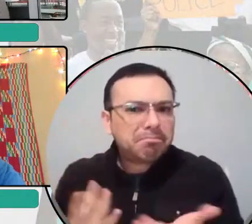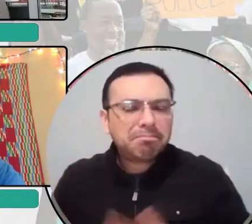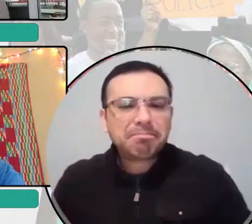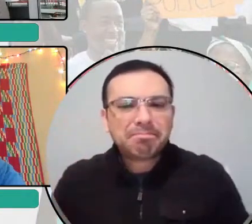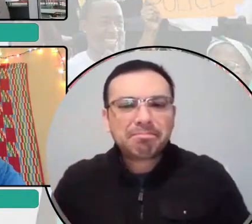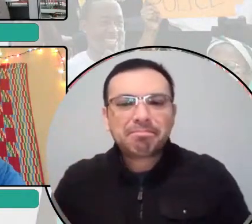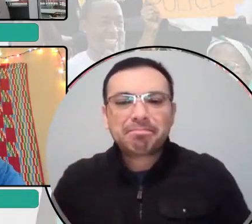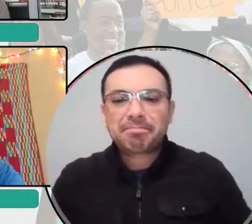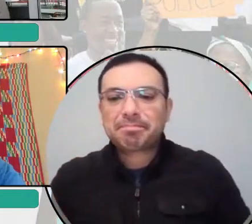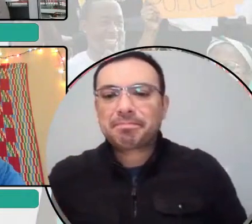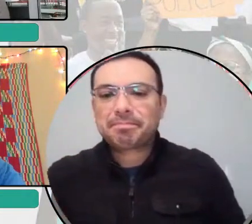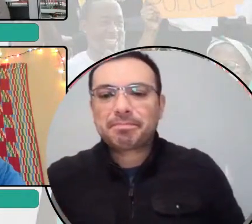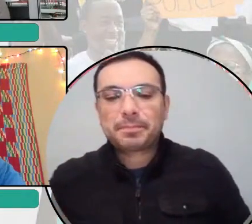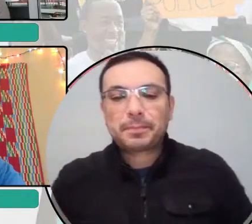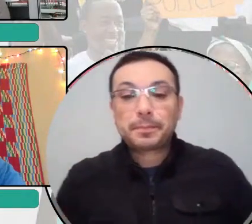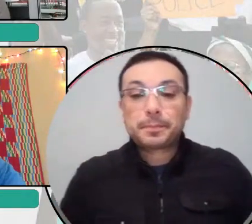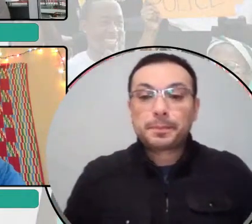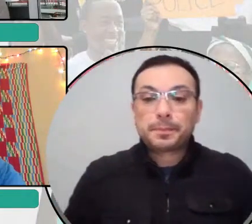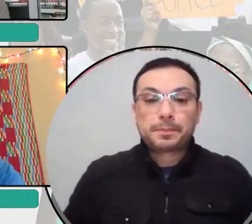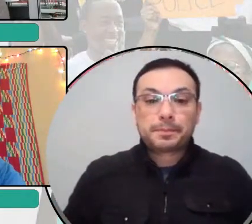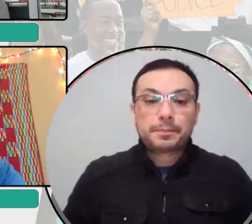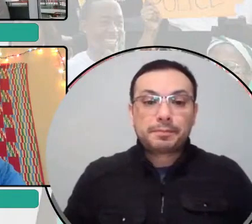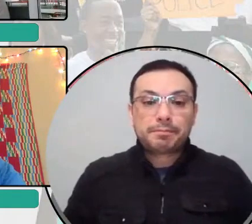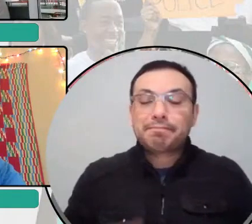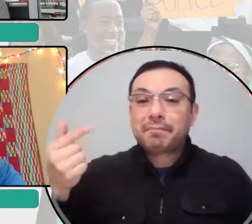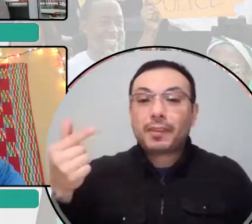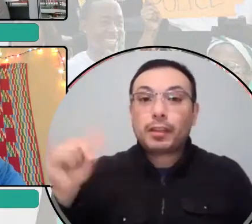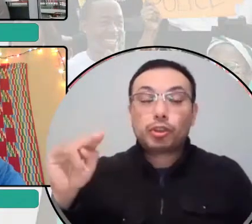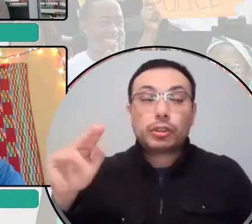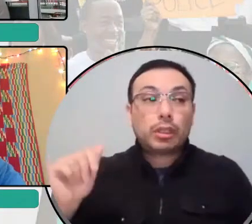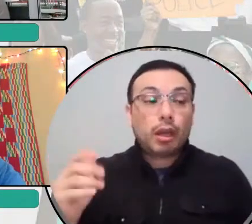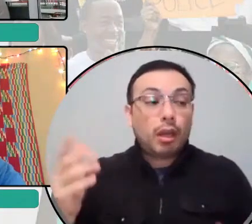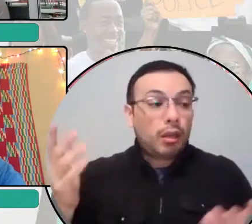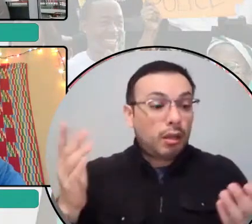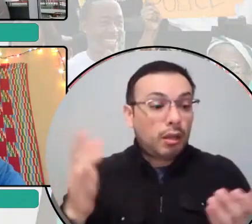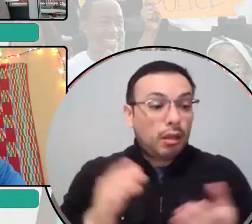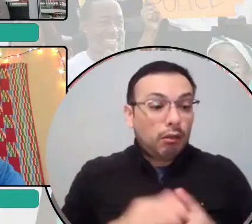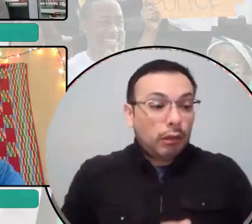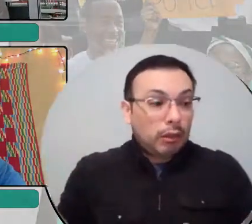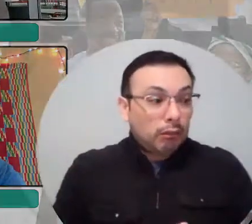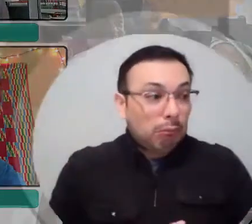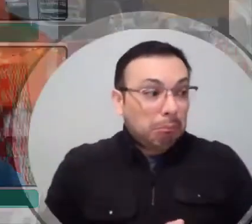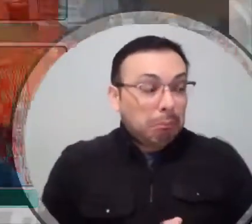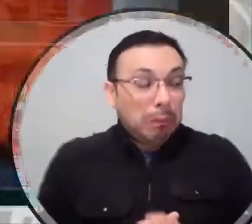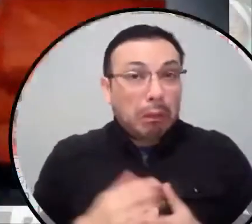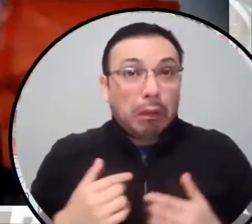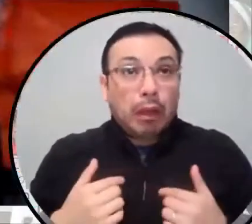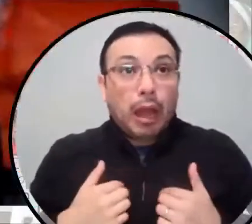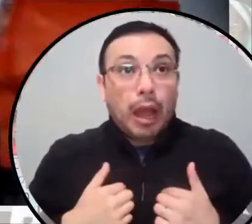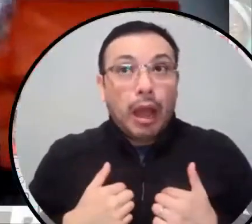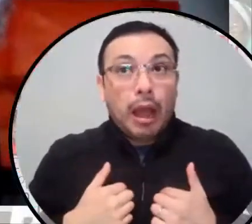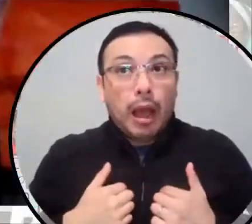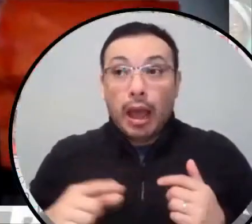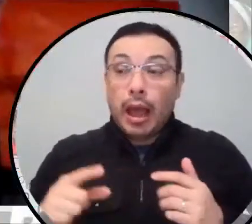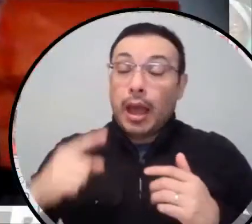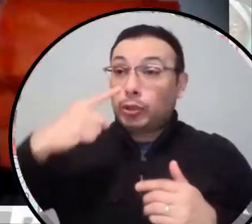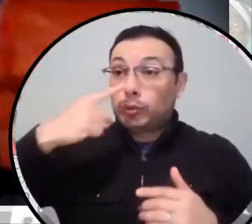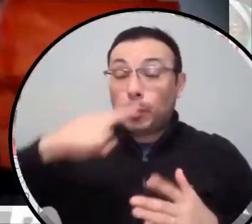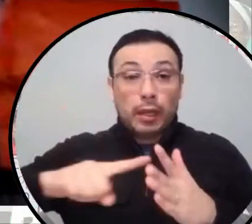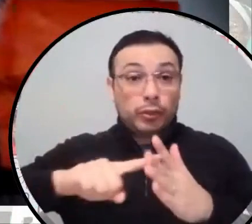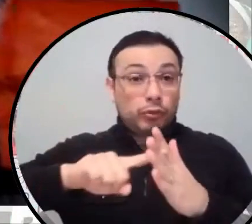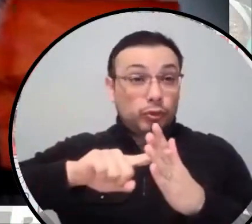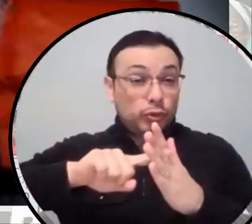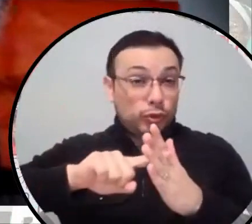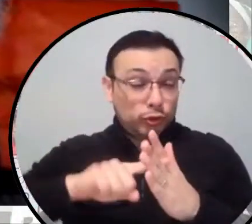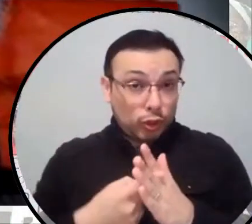Well, I guess I'd be happy to start. Um, I, I don't think I'm, um, I don't know if I have the correct interpretation